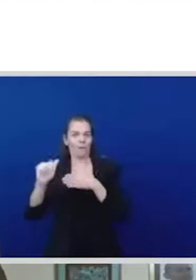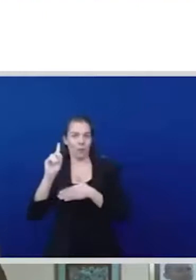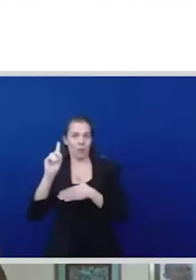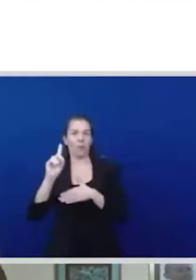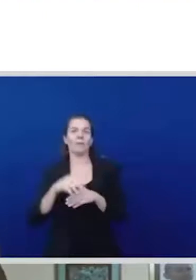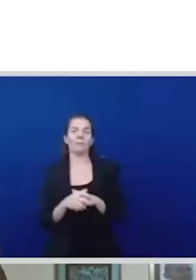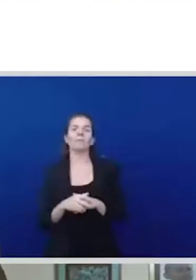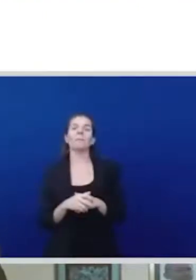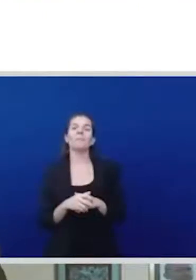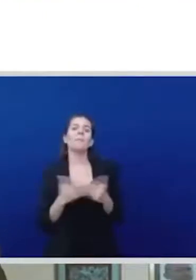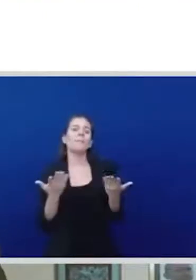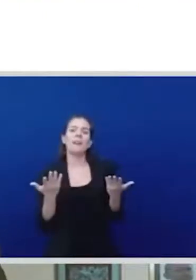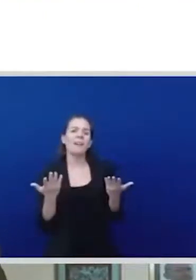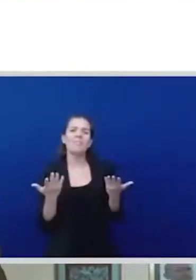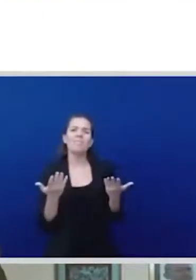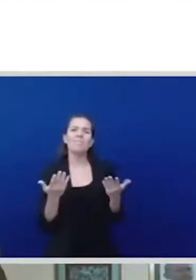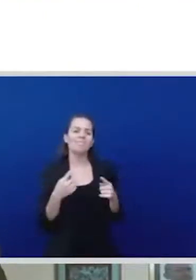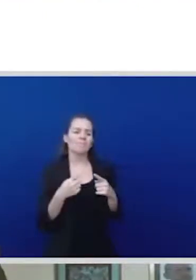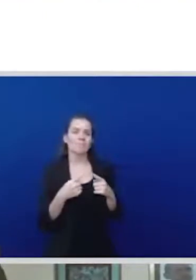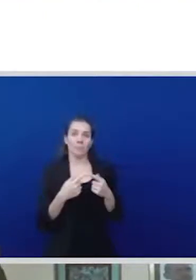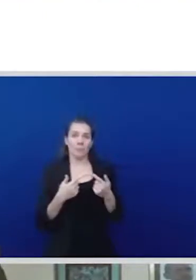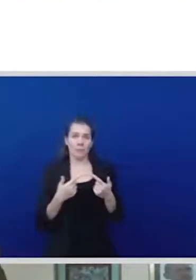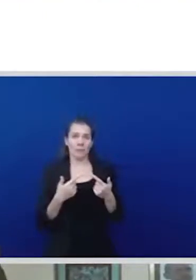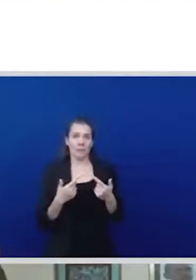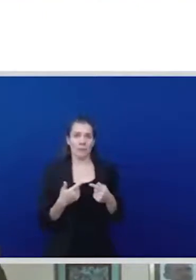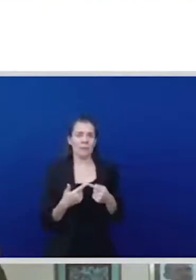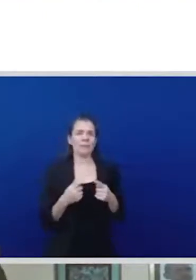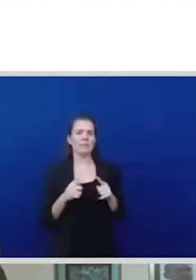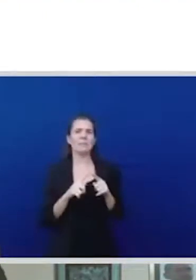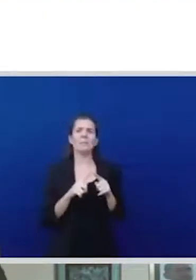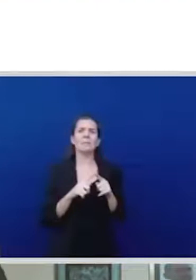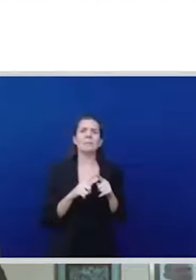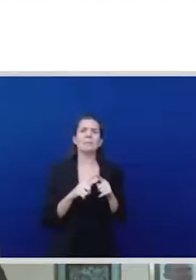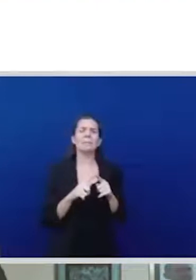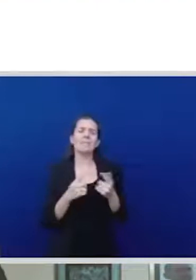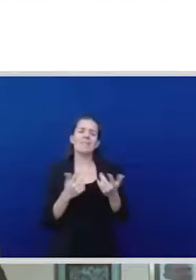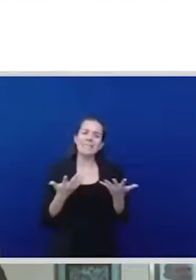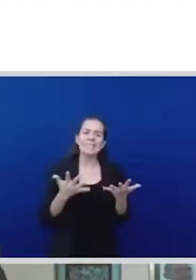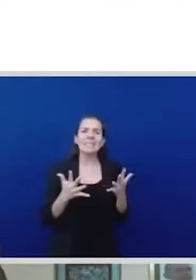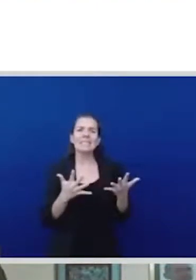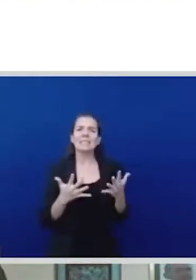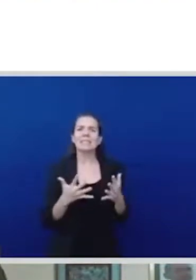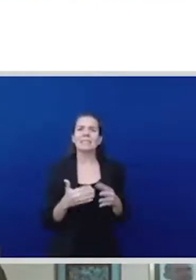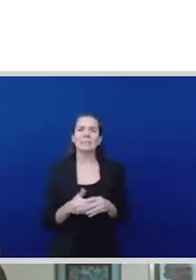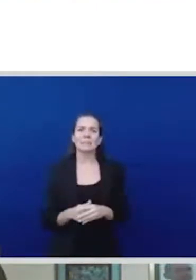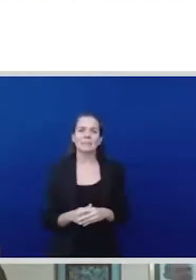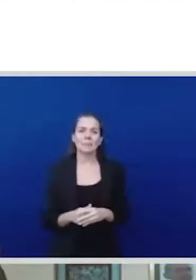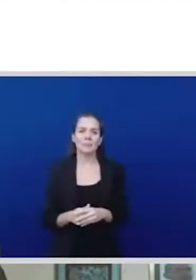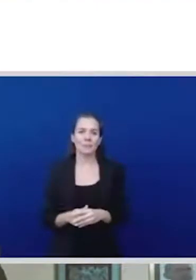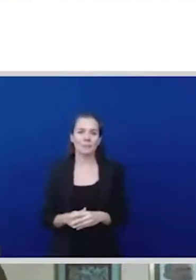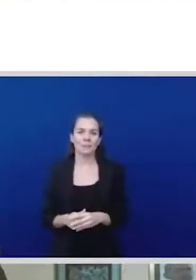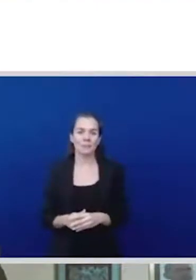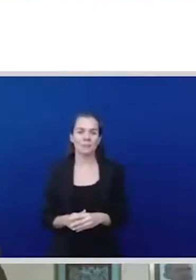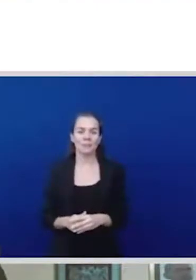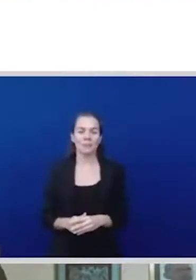money but we won't give the small business or the own account worker money that is sustainable in the long term but it's not just us